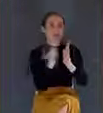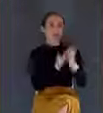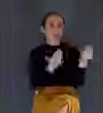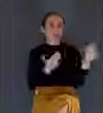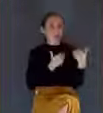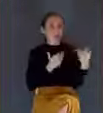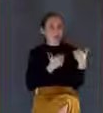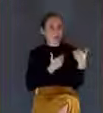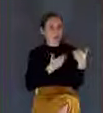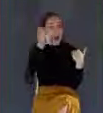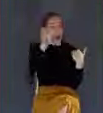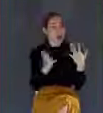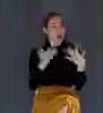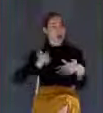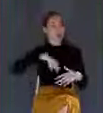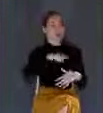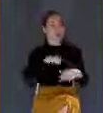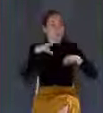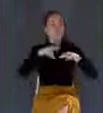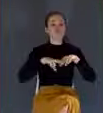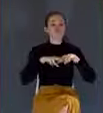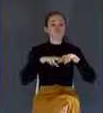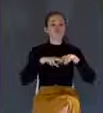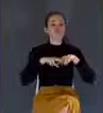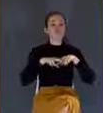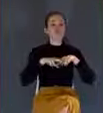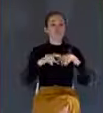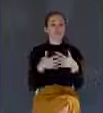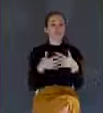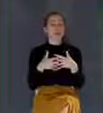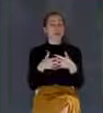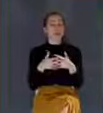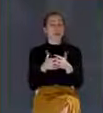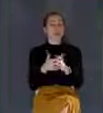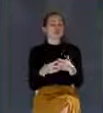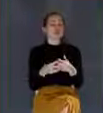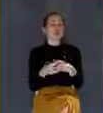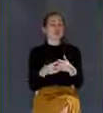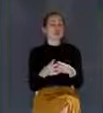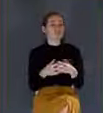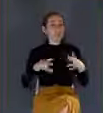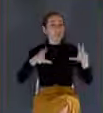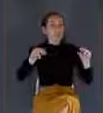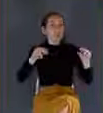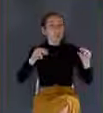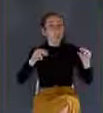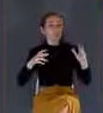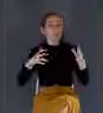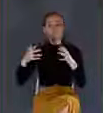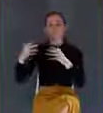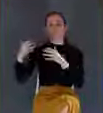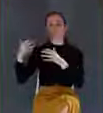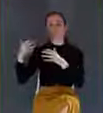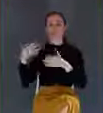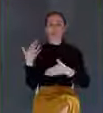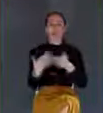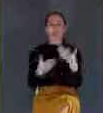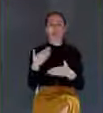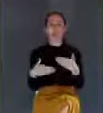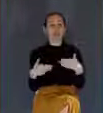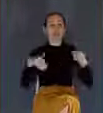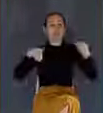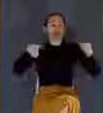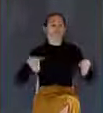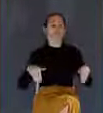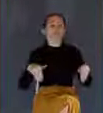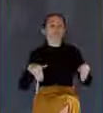us sitting around doing nothing, waiting. He doesn't want us setting dates, selling all we have, climb up to a mountain so we can be